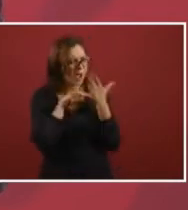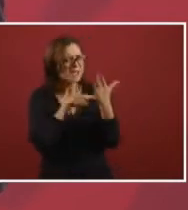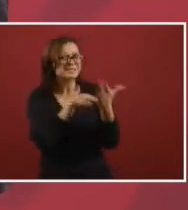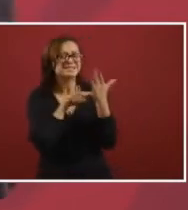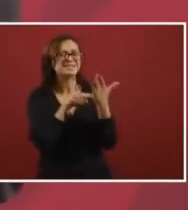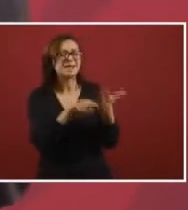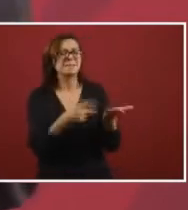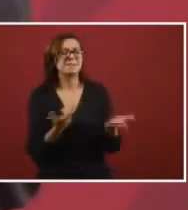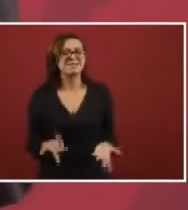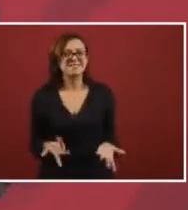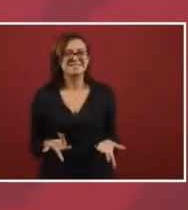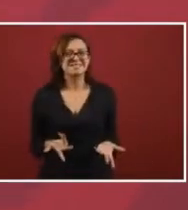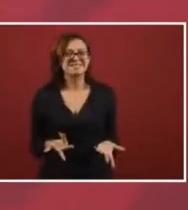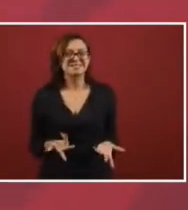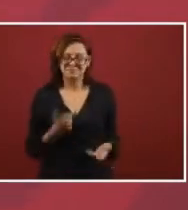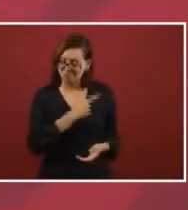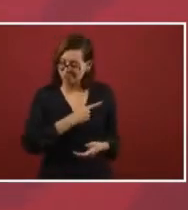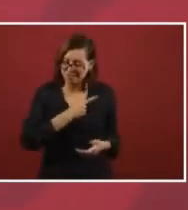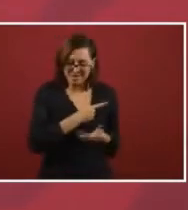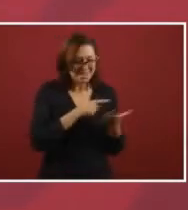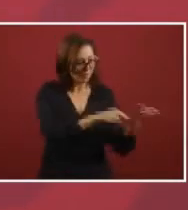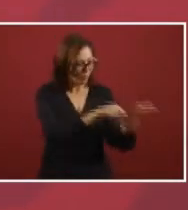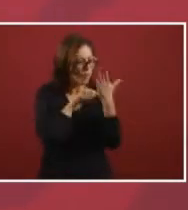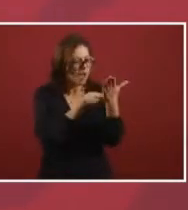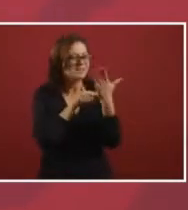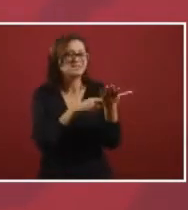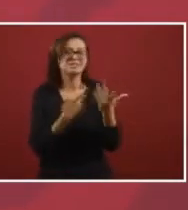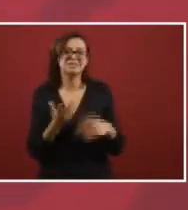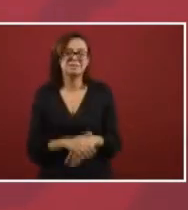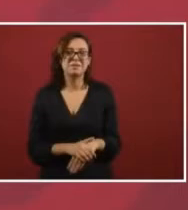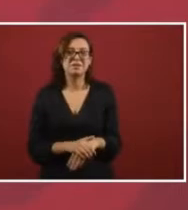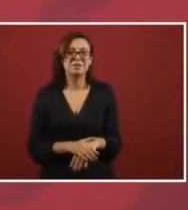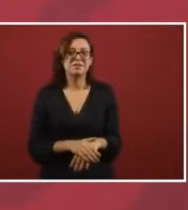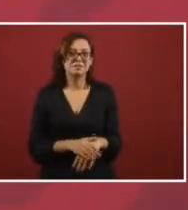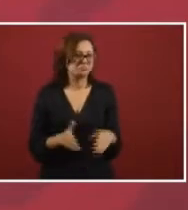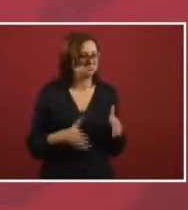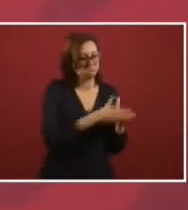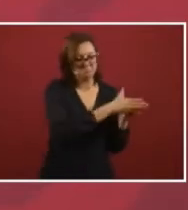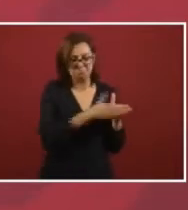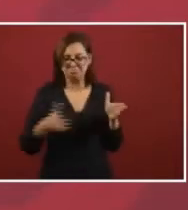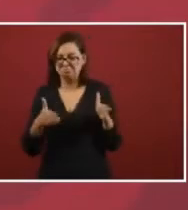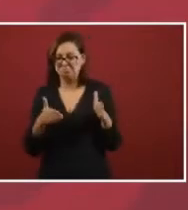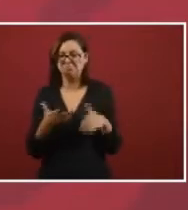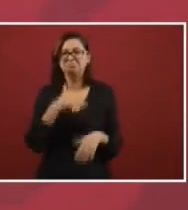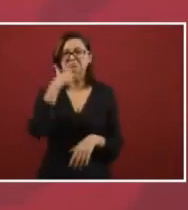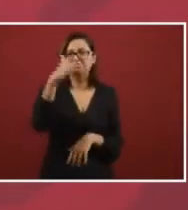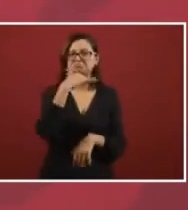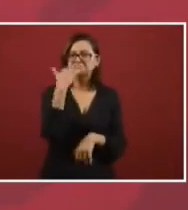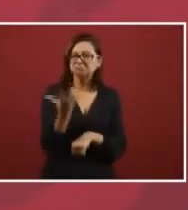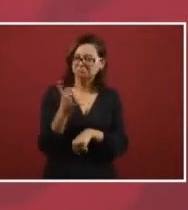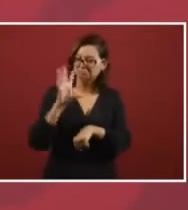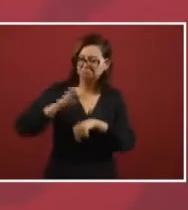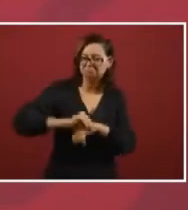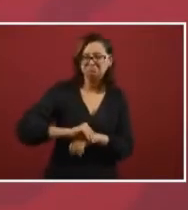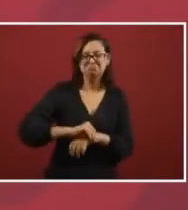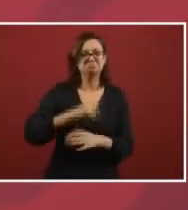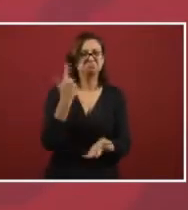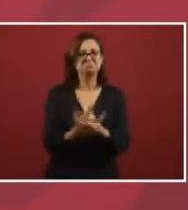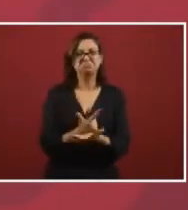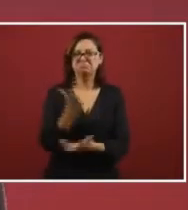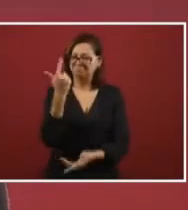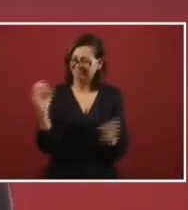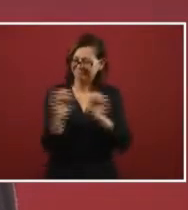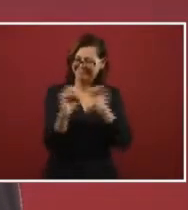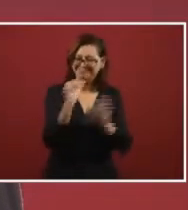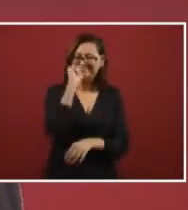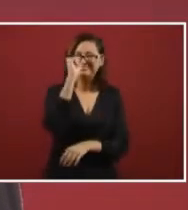tell me something against that, that corruption was legalized because it was not a